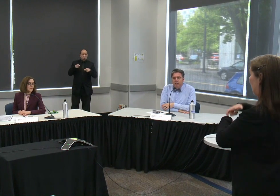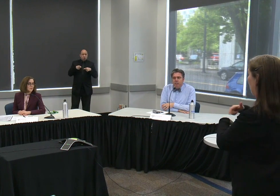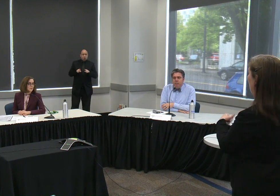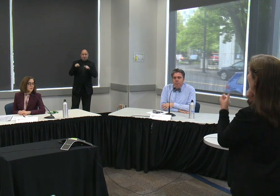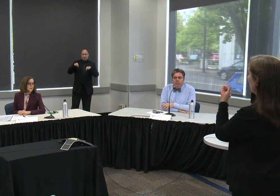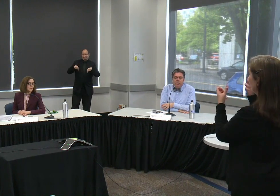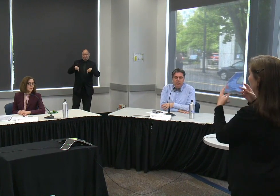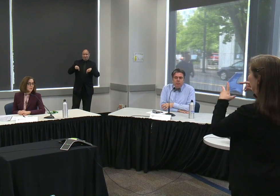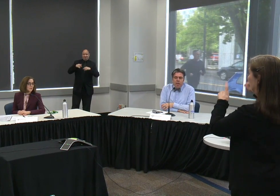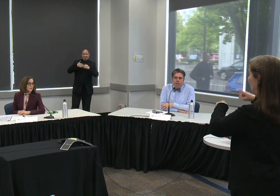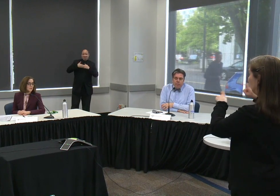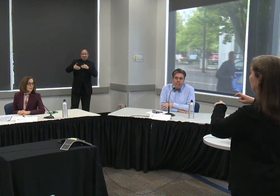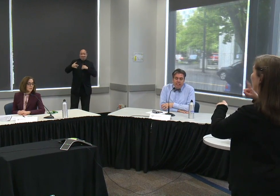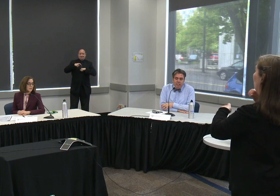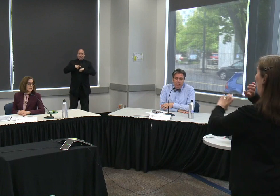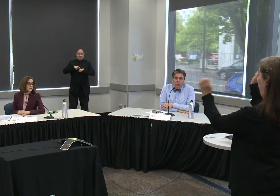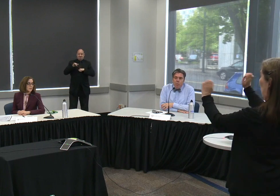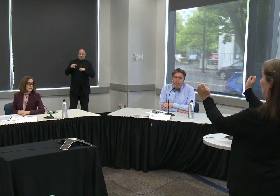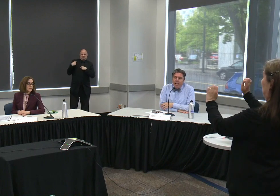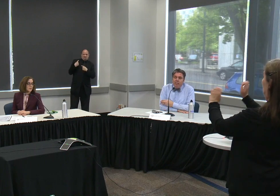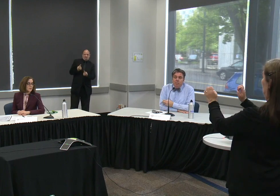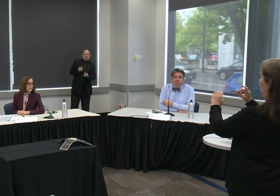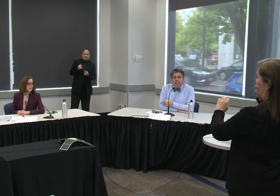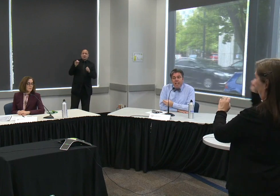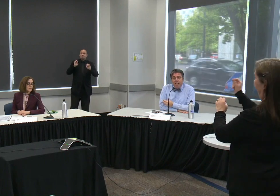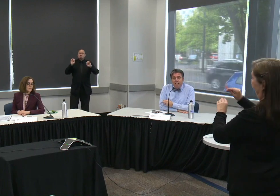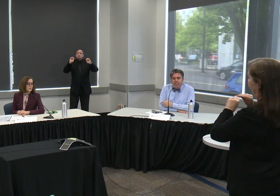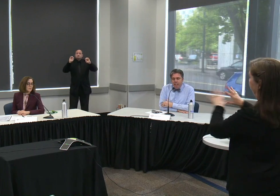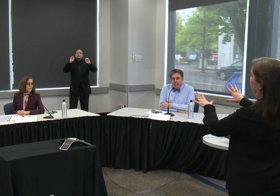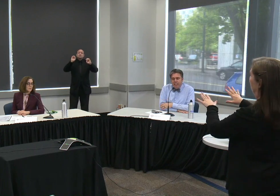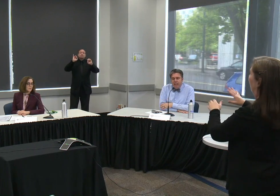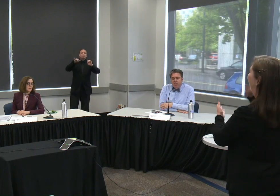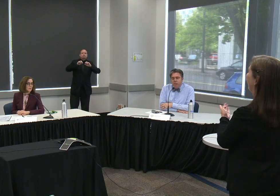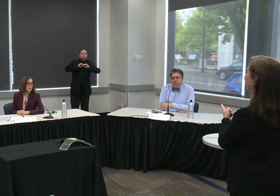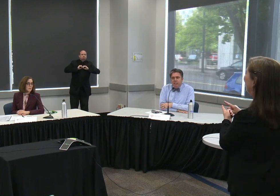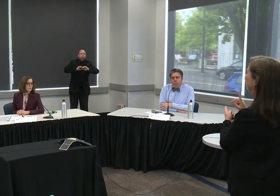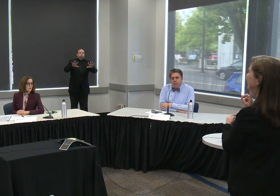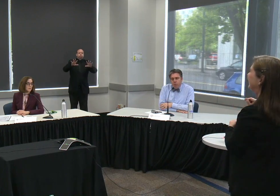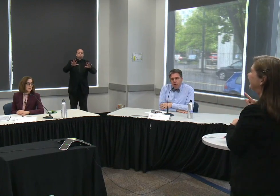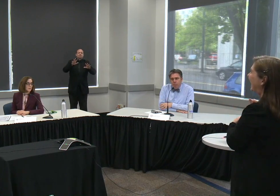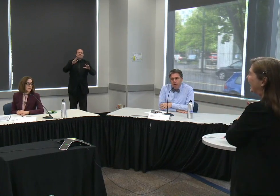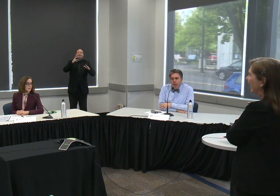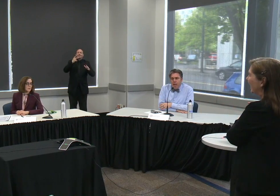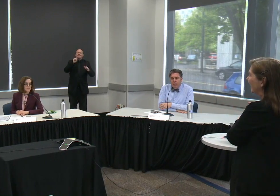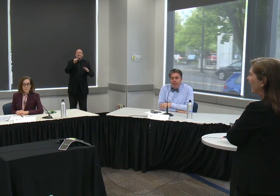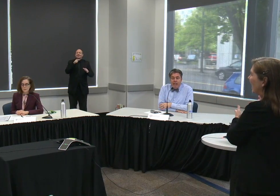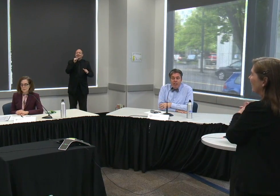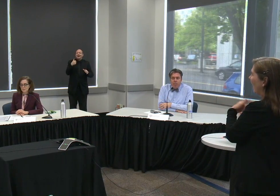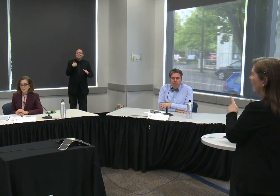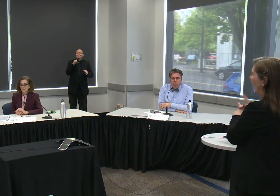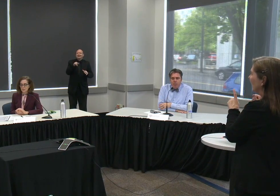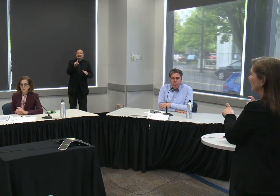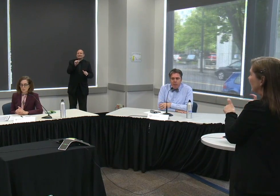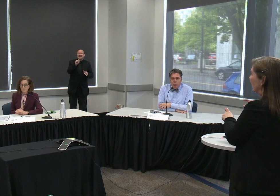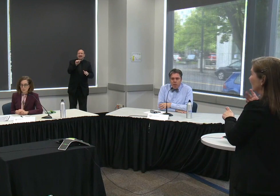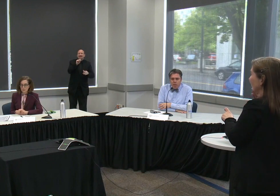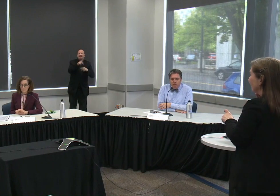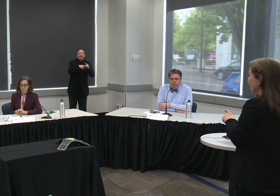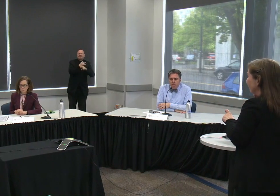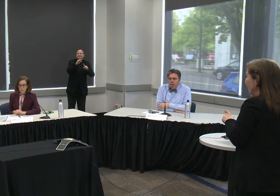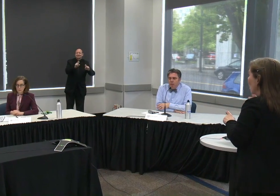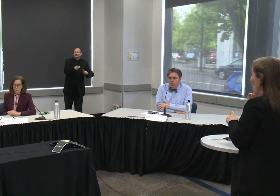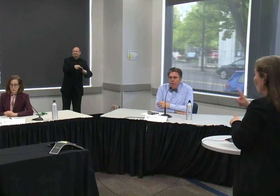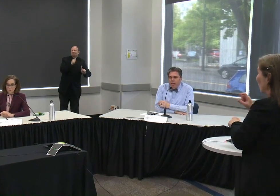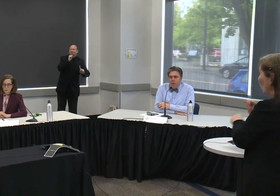that are under their emergency use authorization without as much data telling us how those tests perform and how they'll perform in the real